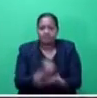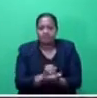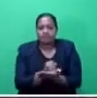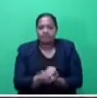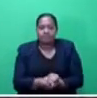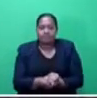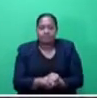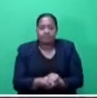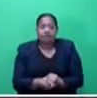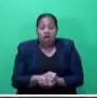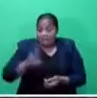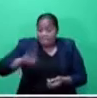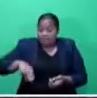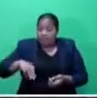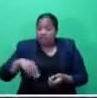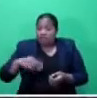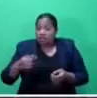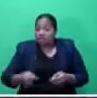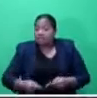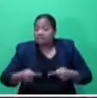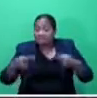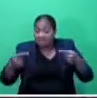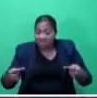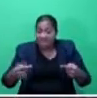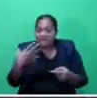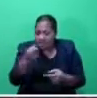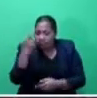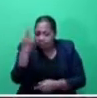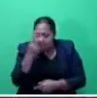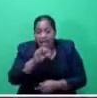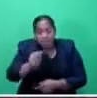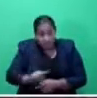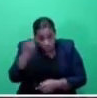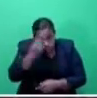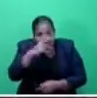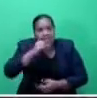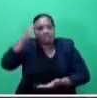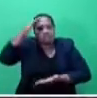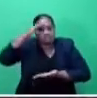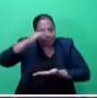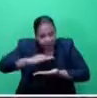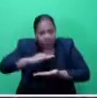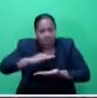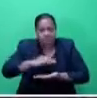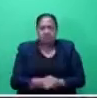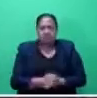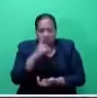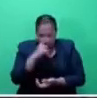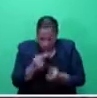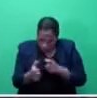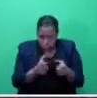members on the other side of the house. There are risks, but risks can be reduced. Risks can be transferred, mitigated, or managed.